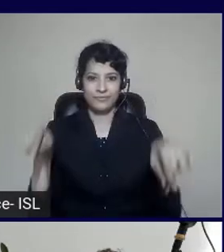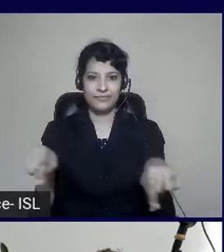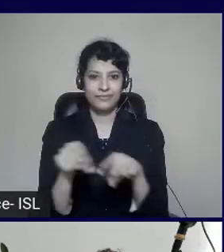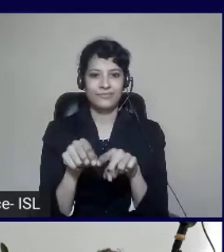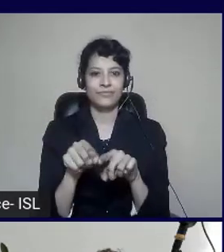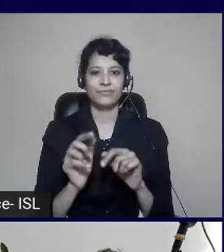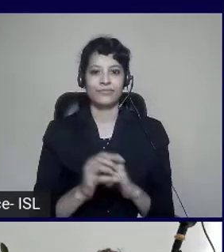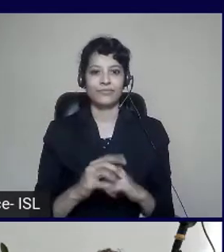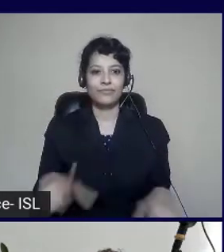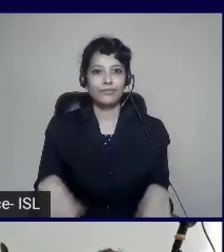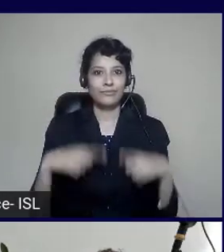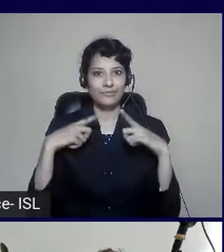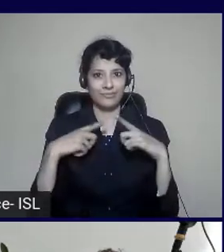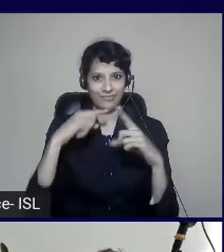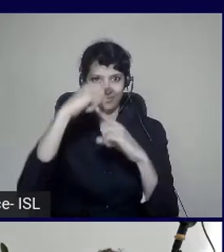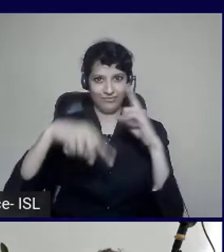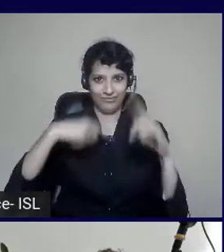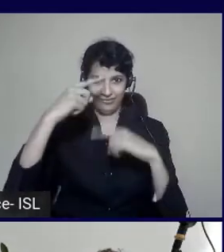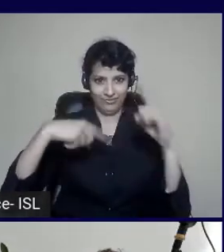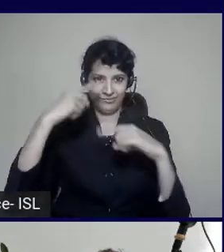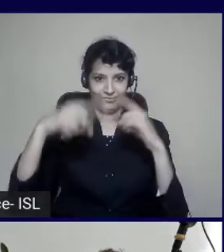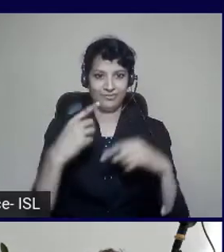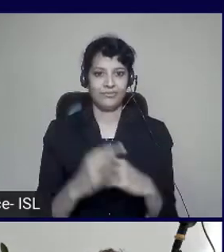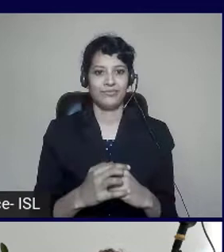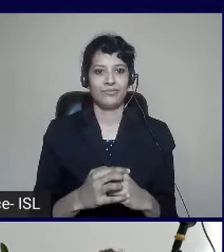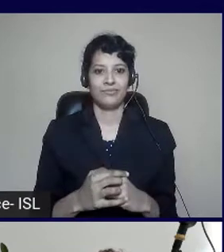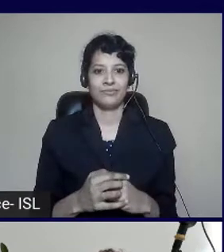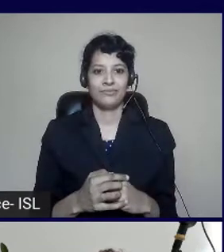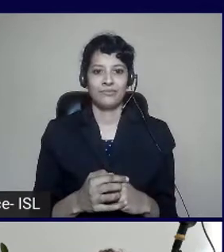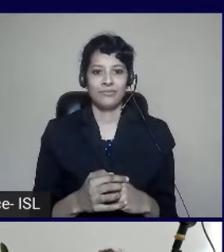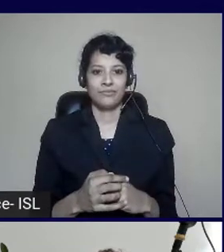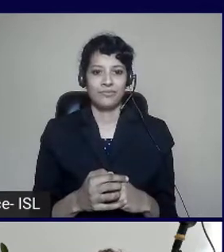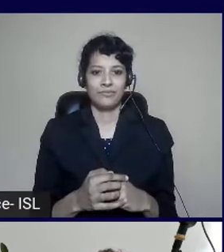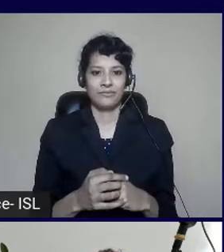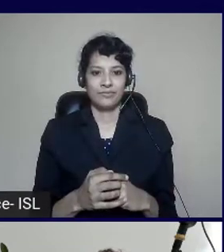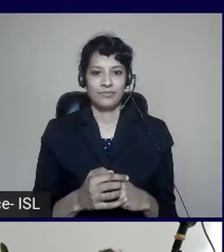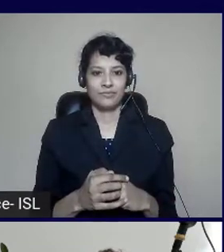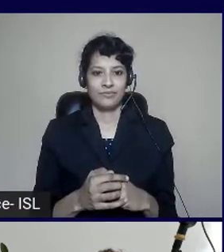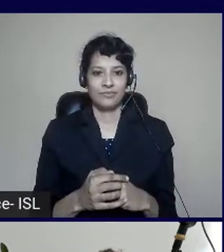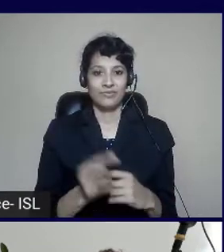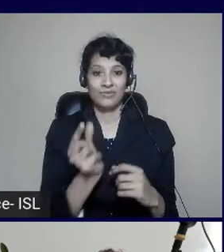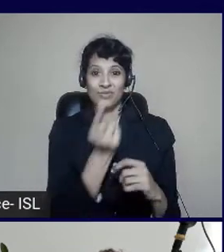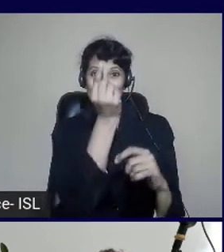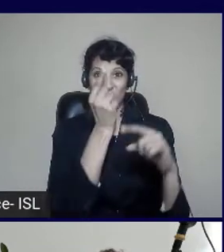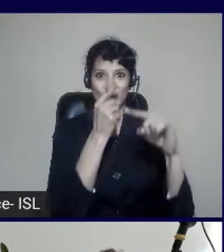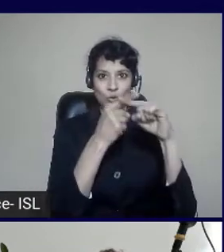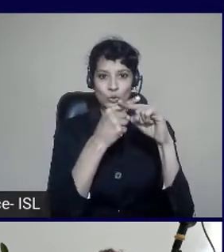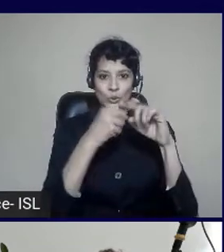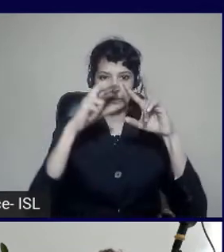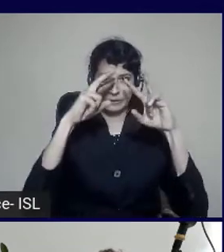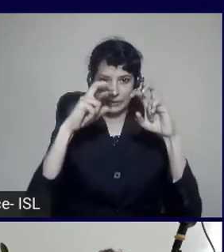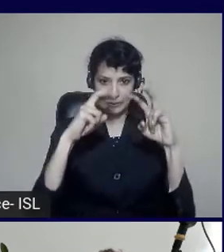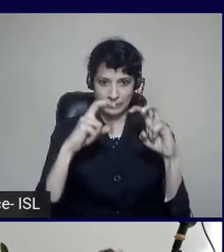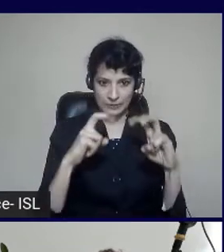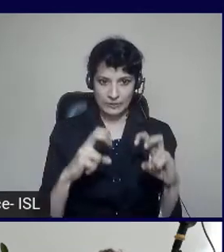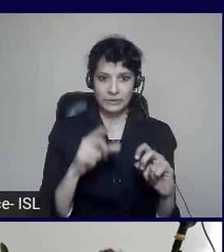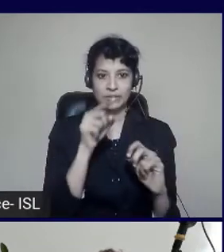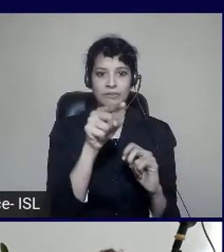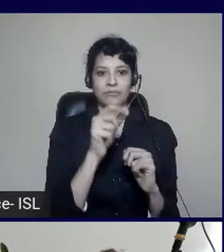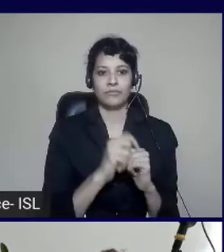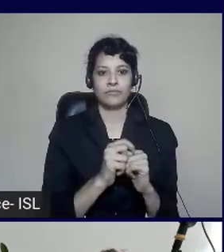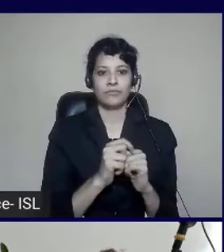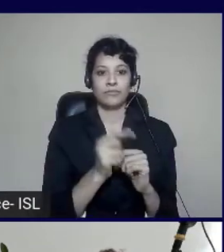you can see there we've got the start of the UX research and then the UX design